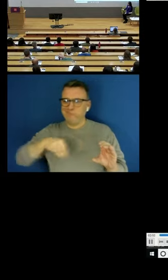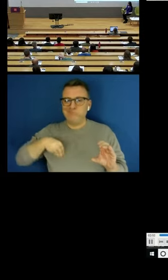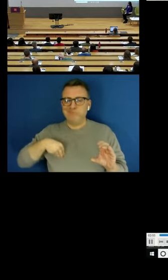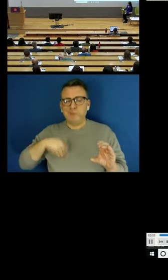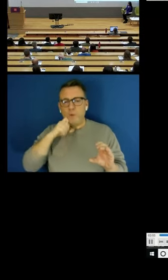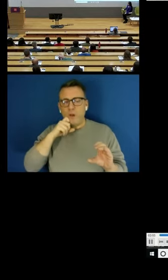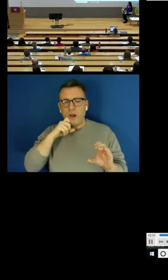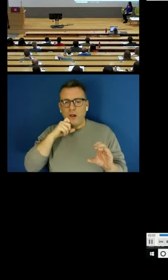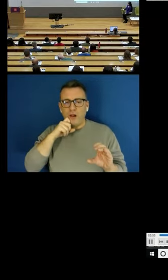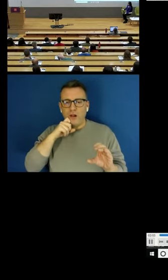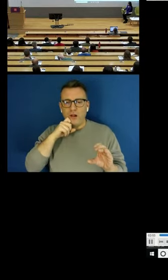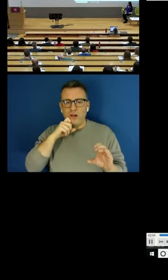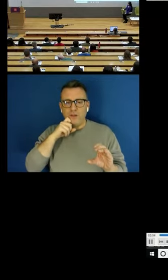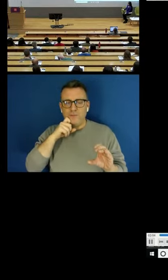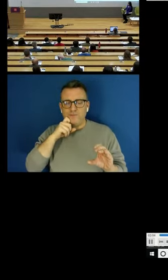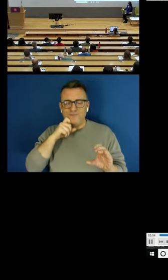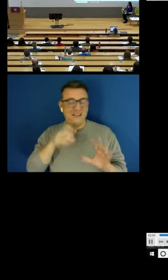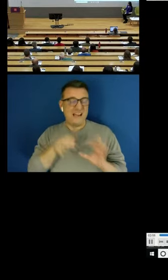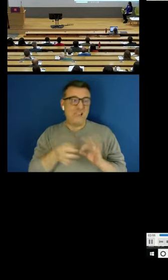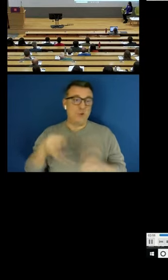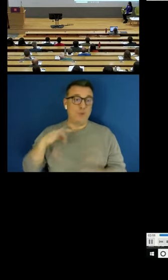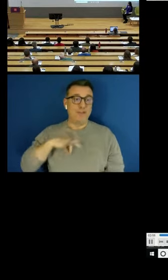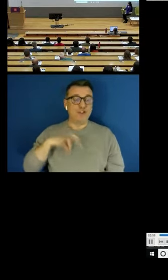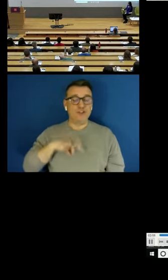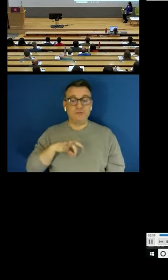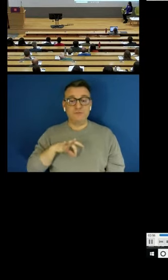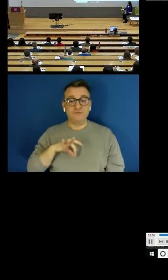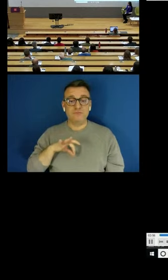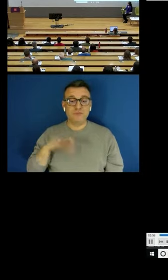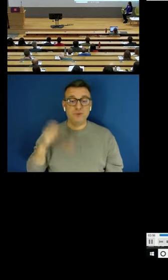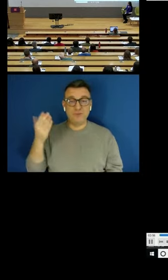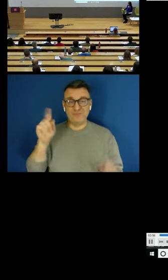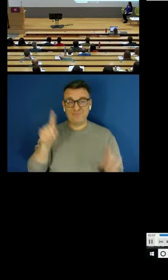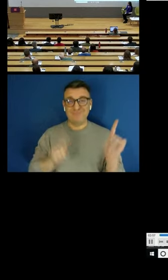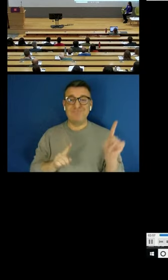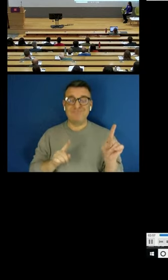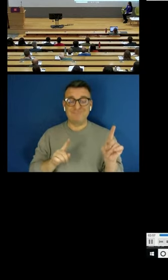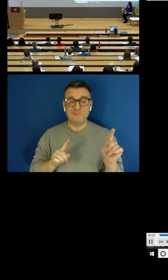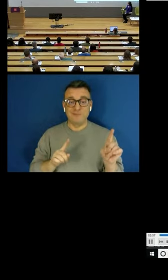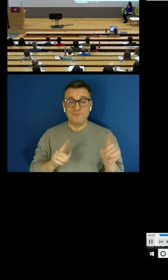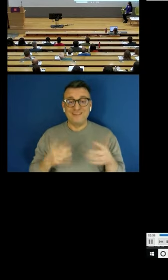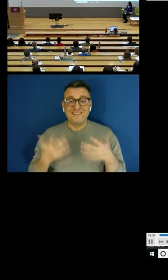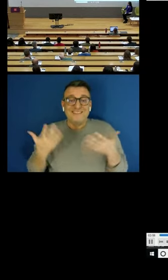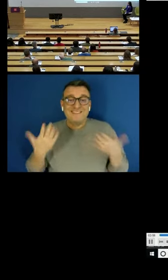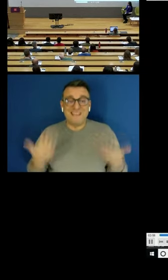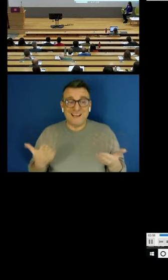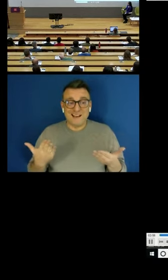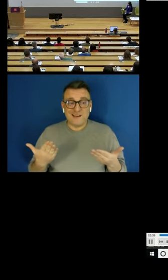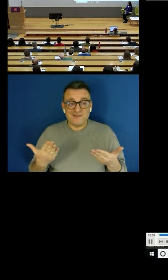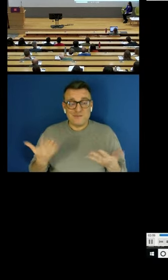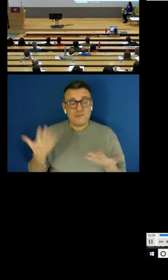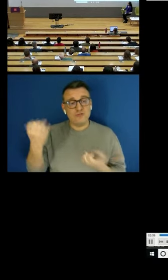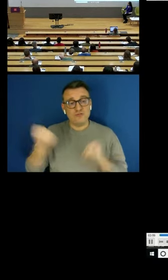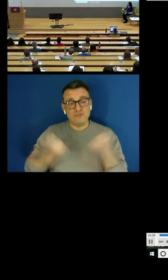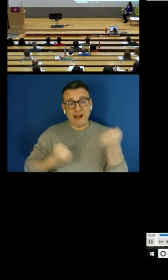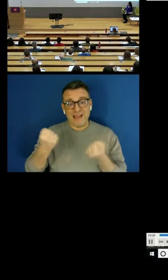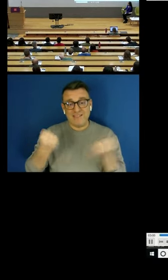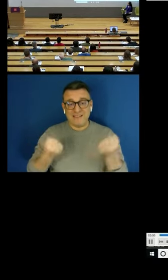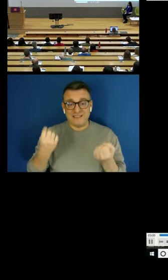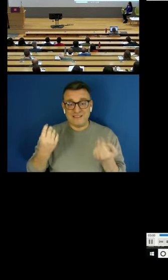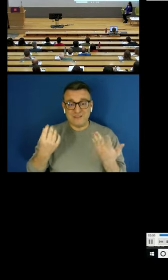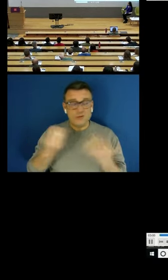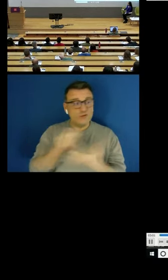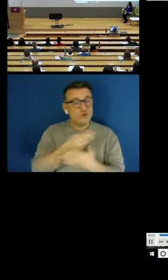employees as a commission than before so drivers are in a loss rather than in a win